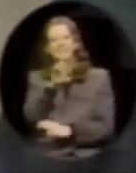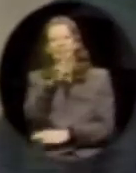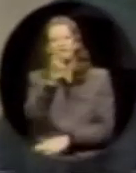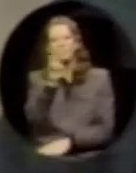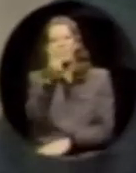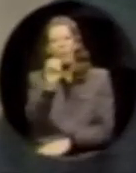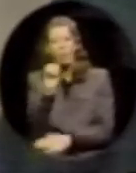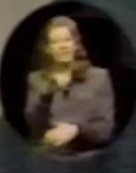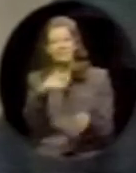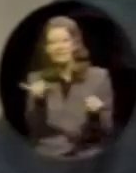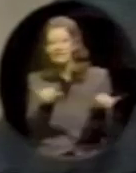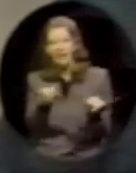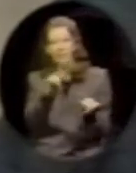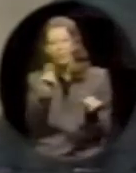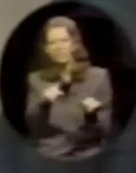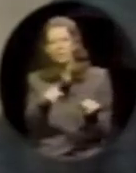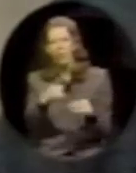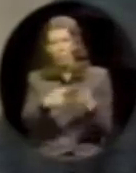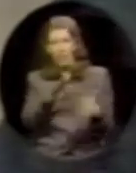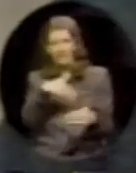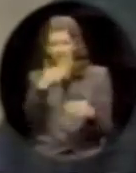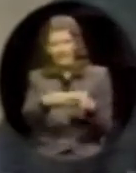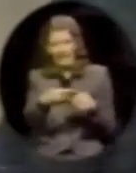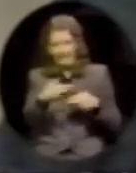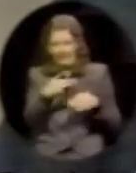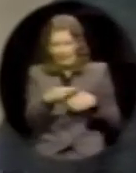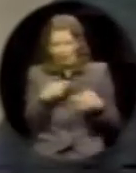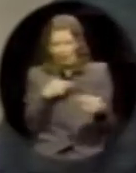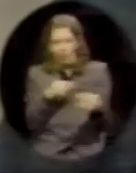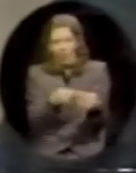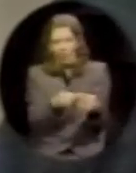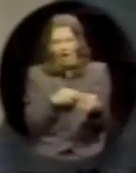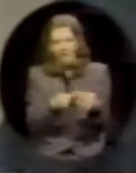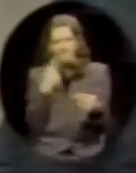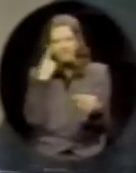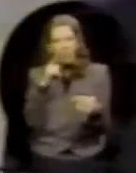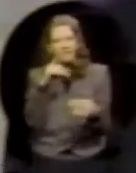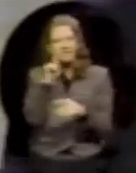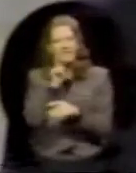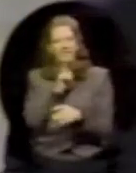the same question. What is next in the short run for the deaf community?